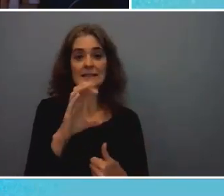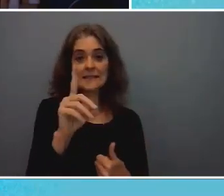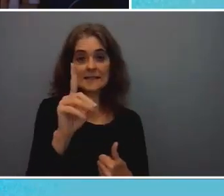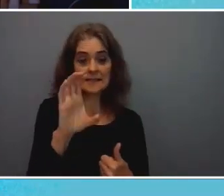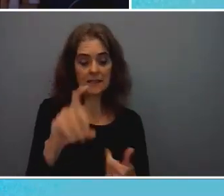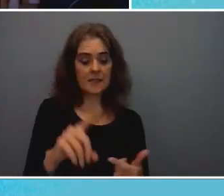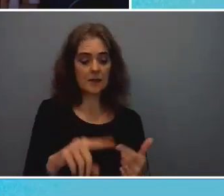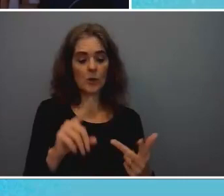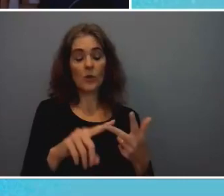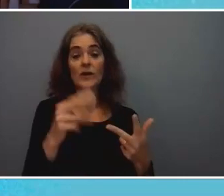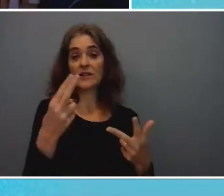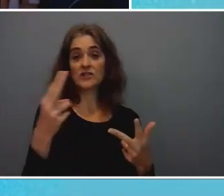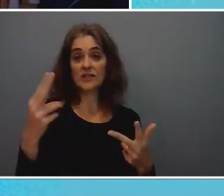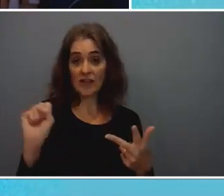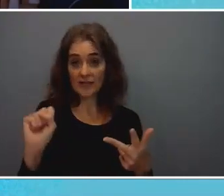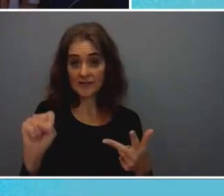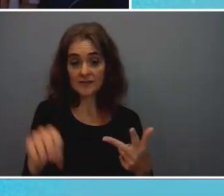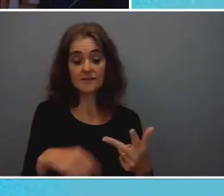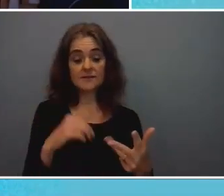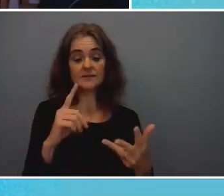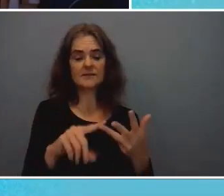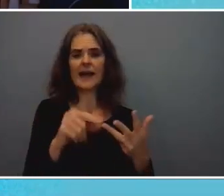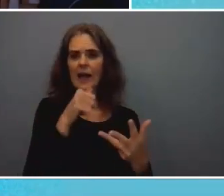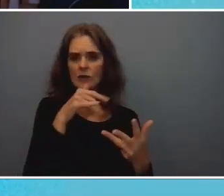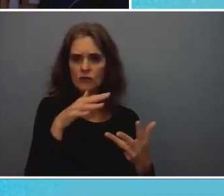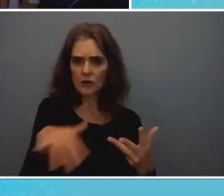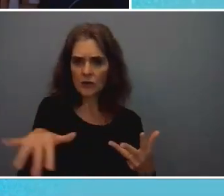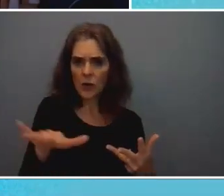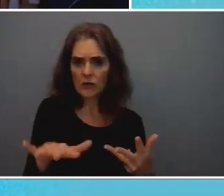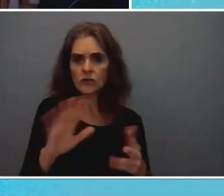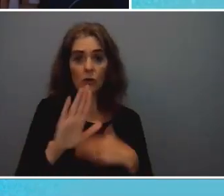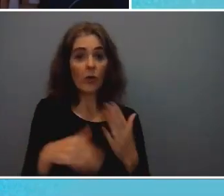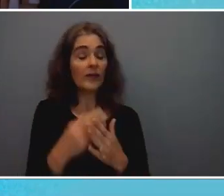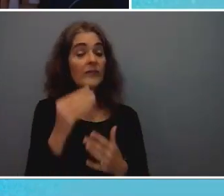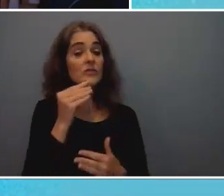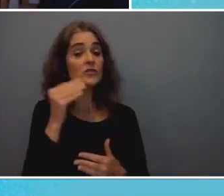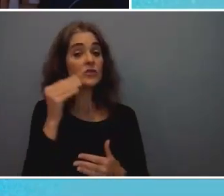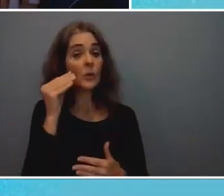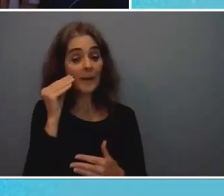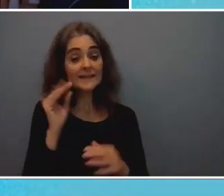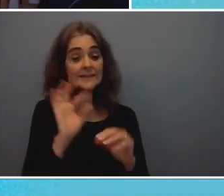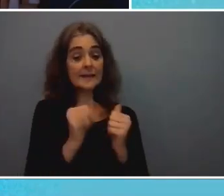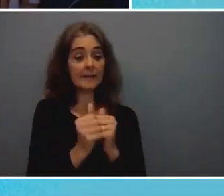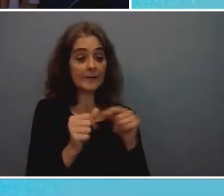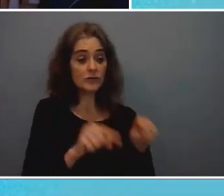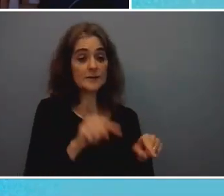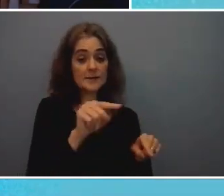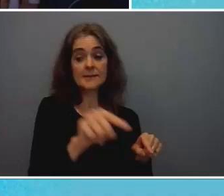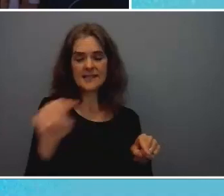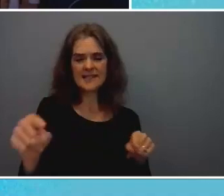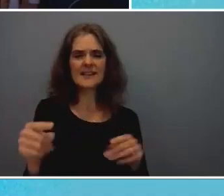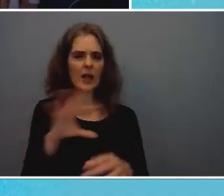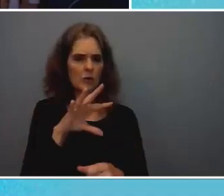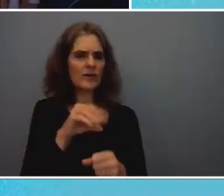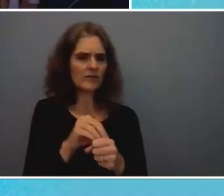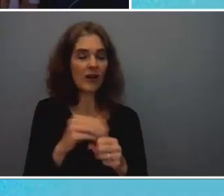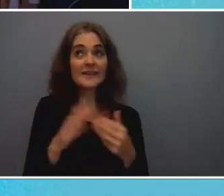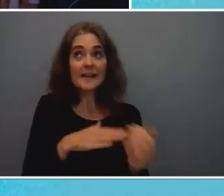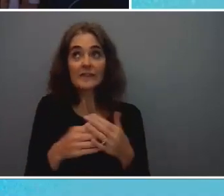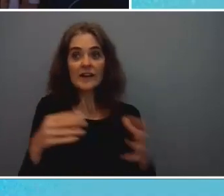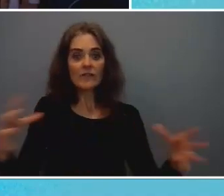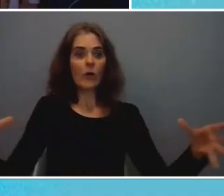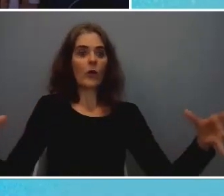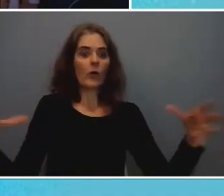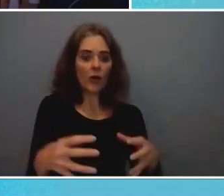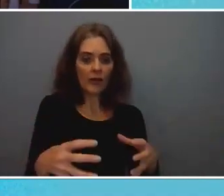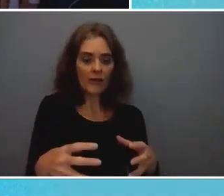i would certainly and agriculture all the domestic agencies that have a piece of that even if you put all that together you